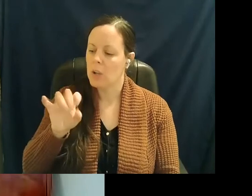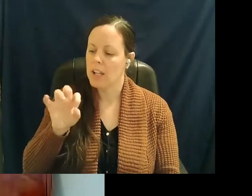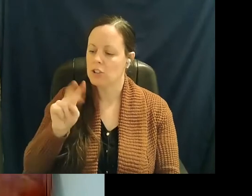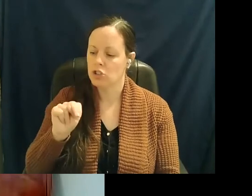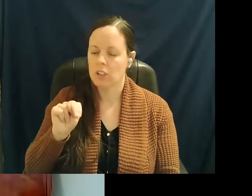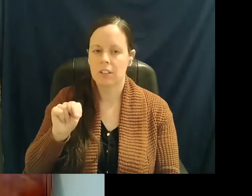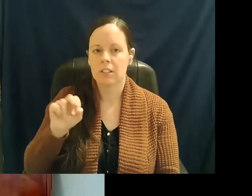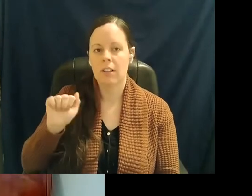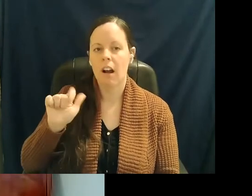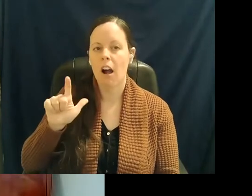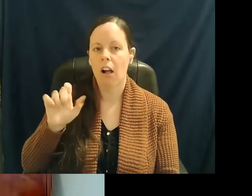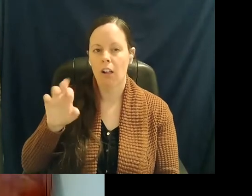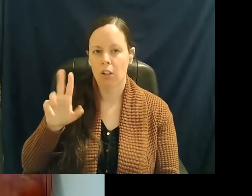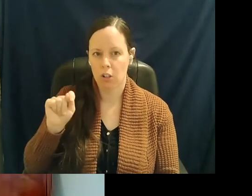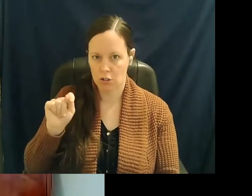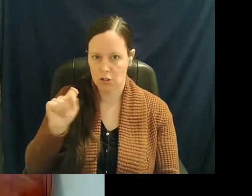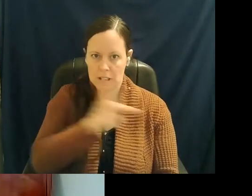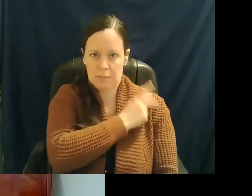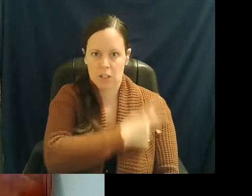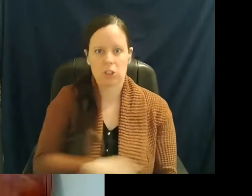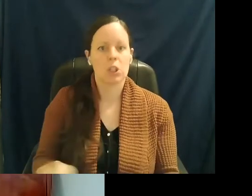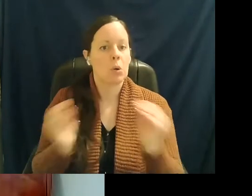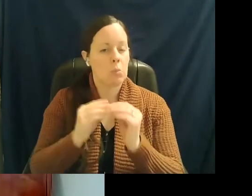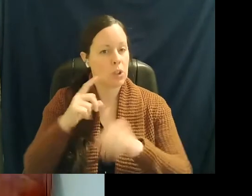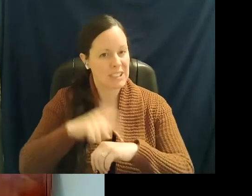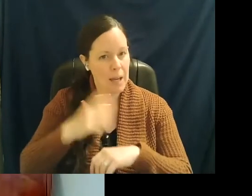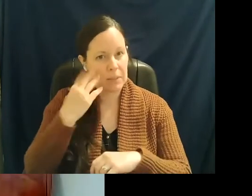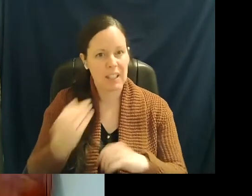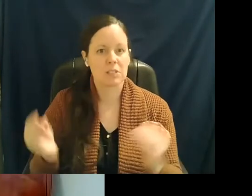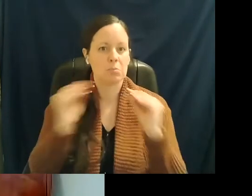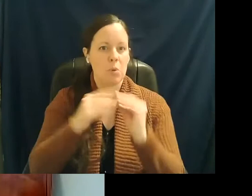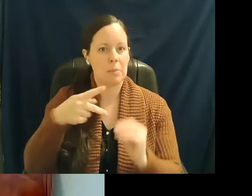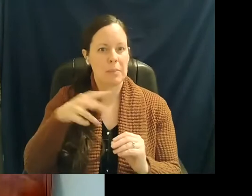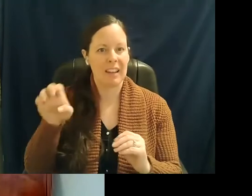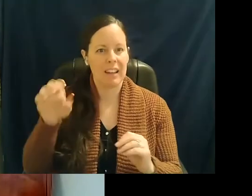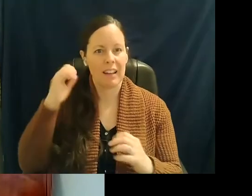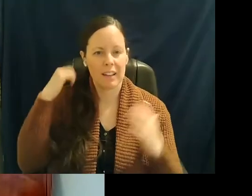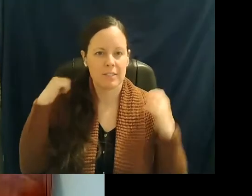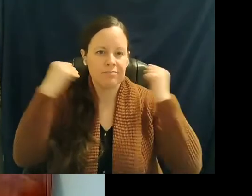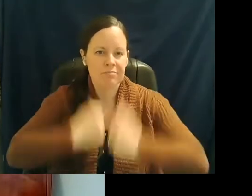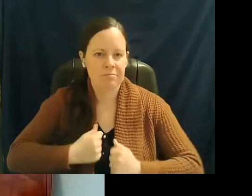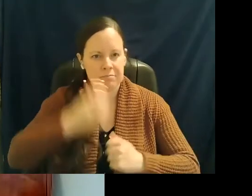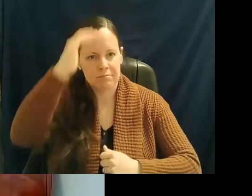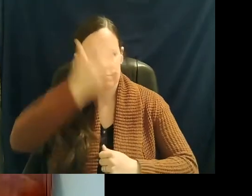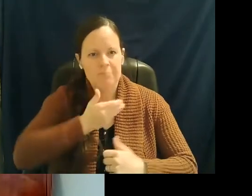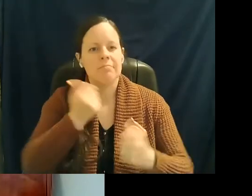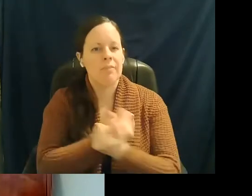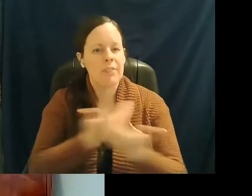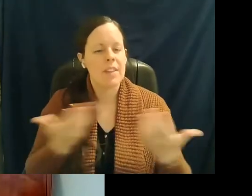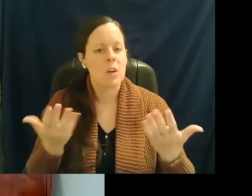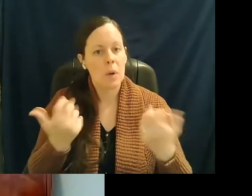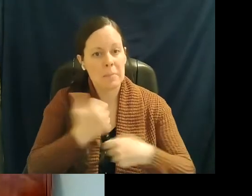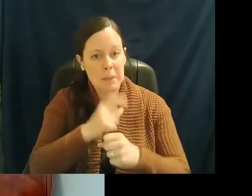There's more time on task because of the additional personal protective equipment that is required. We want to make sure that we